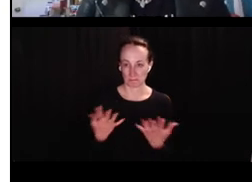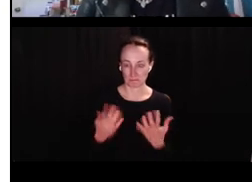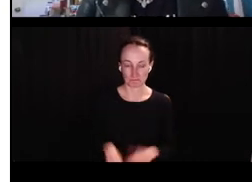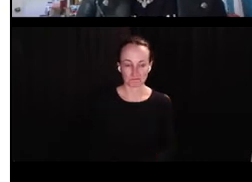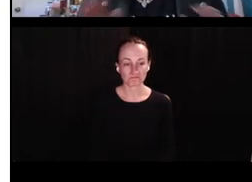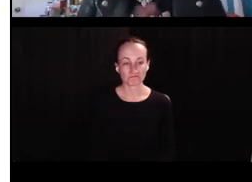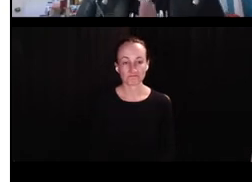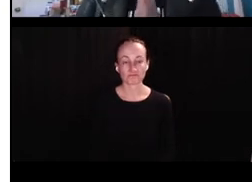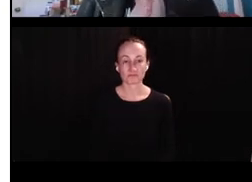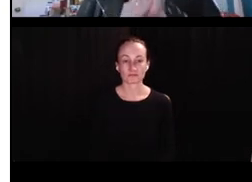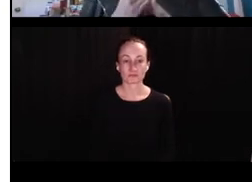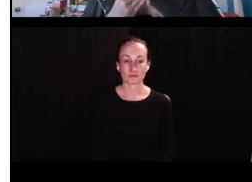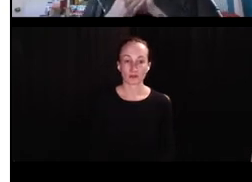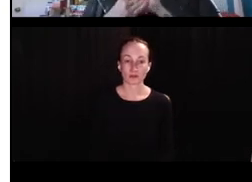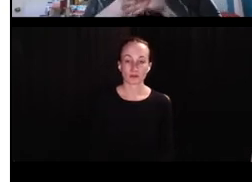Okay.